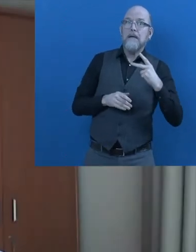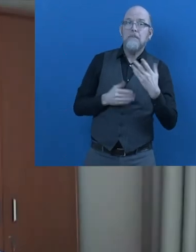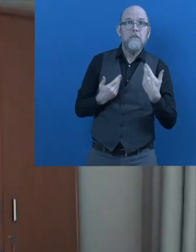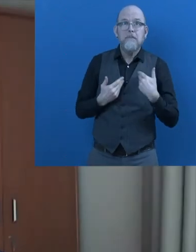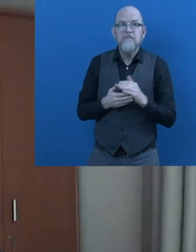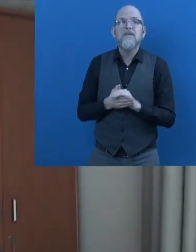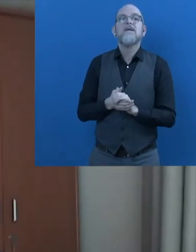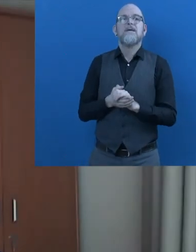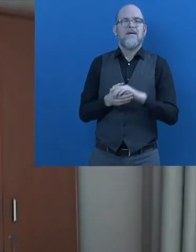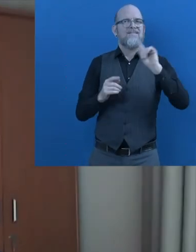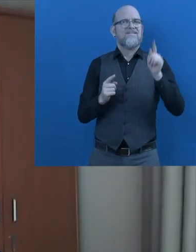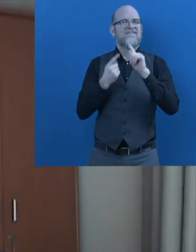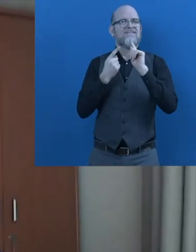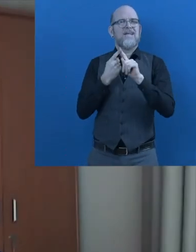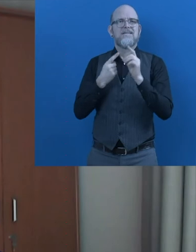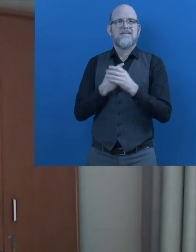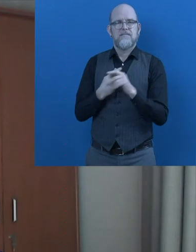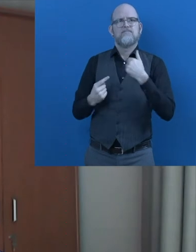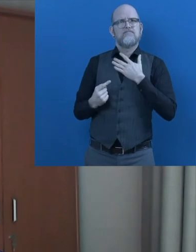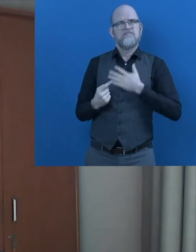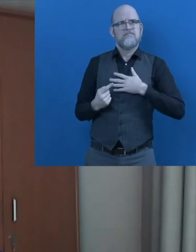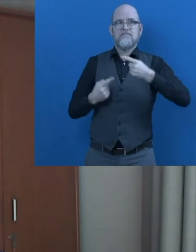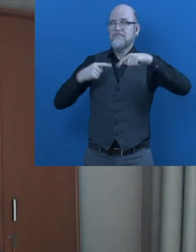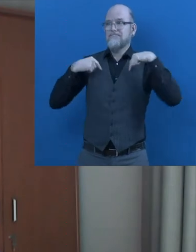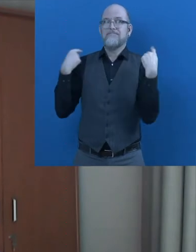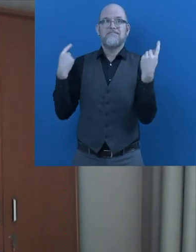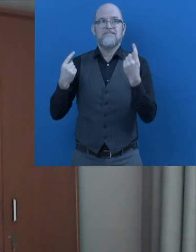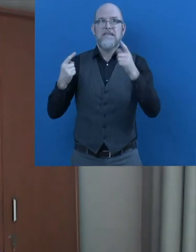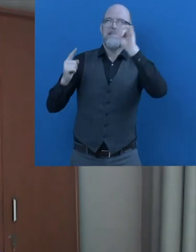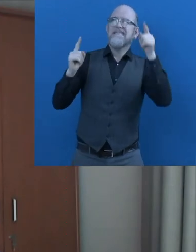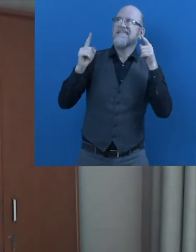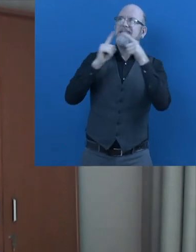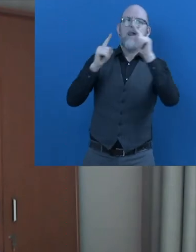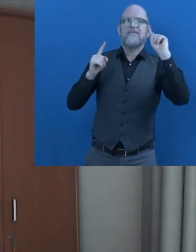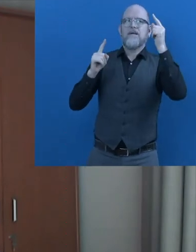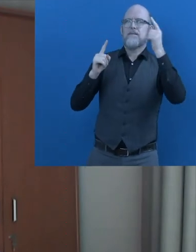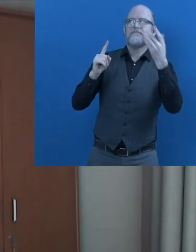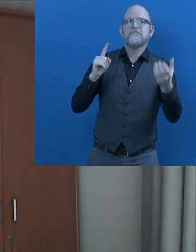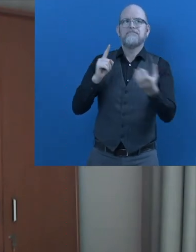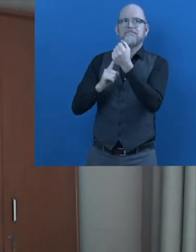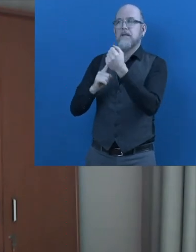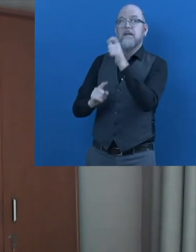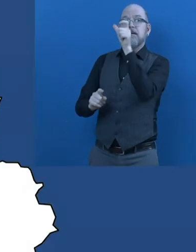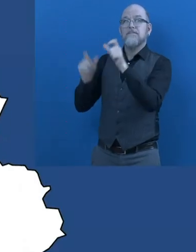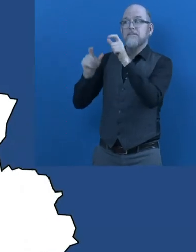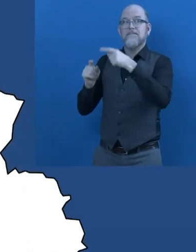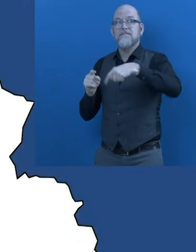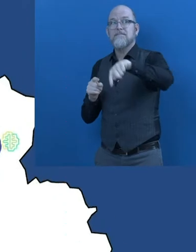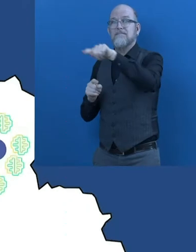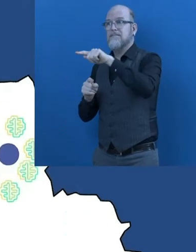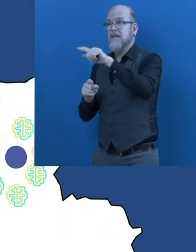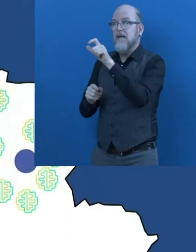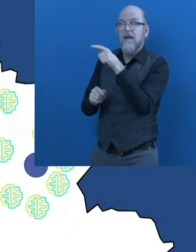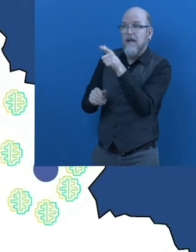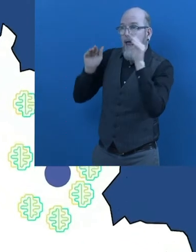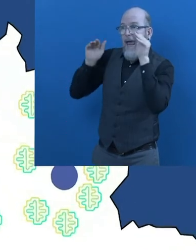First of all, continue with our main objective, namely increase the employment of as much